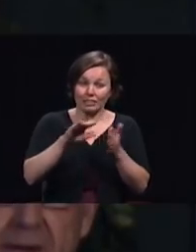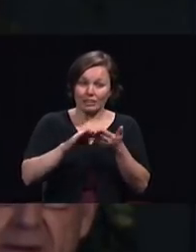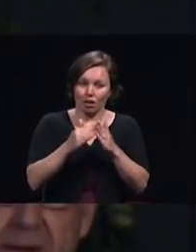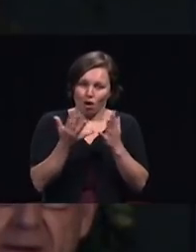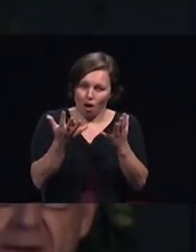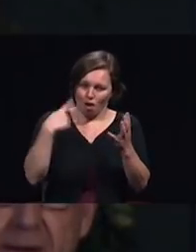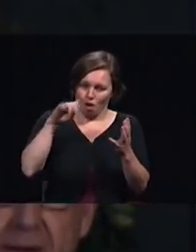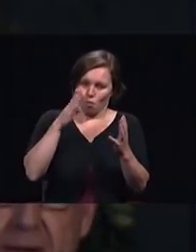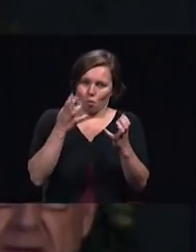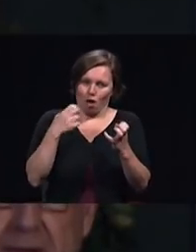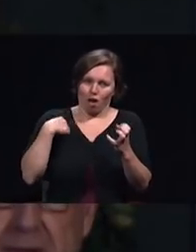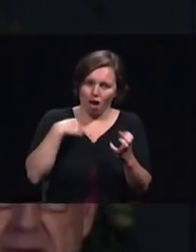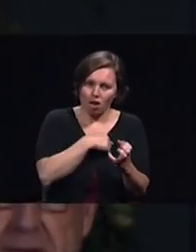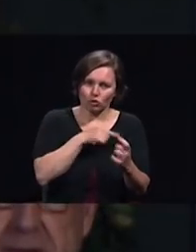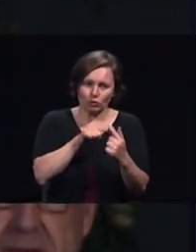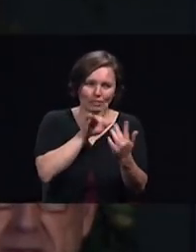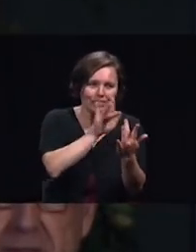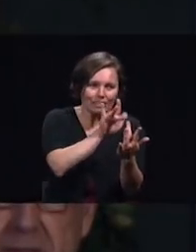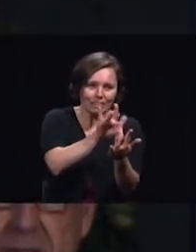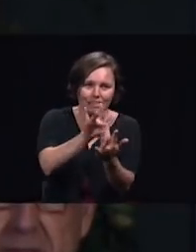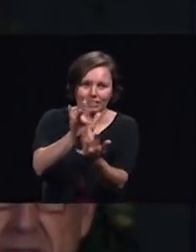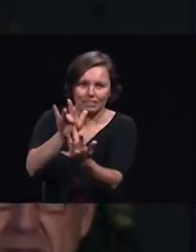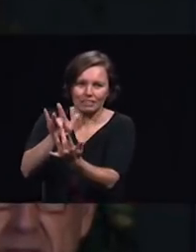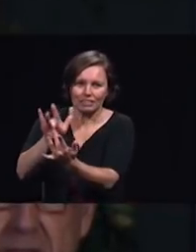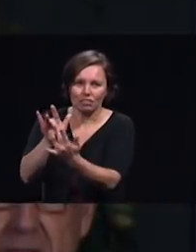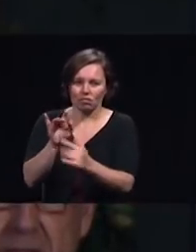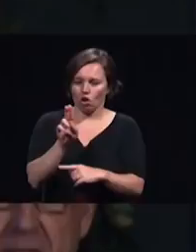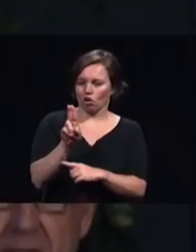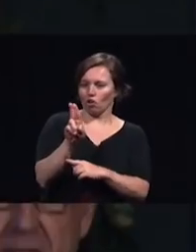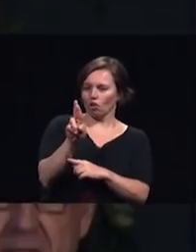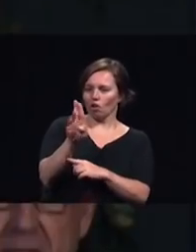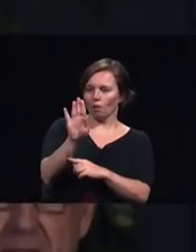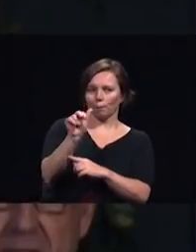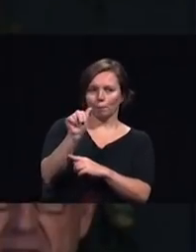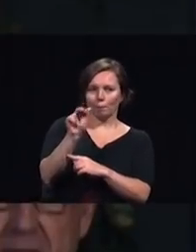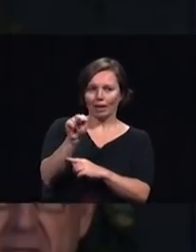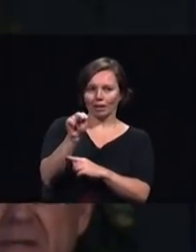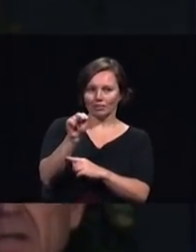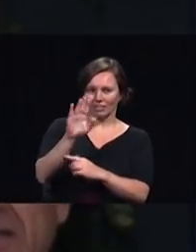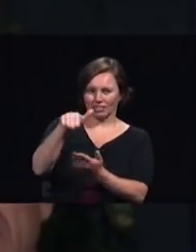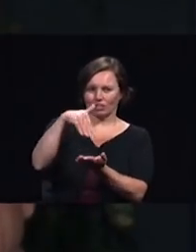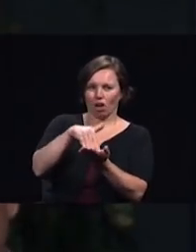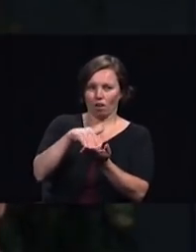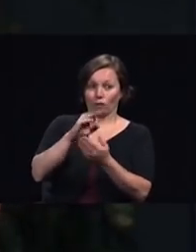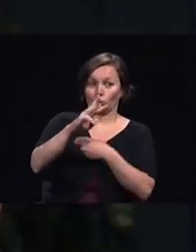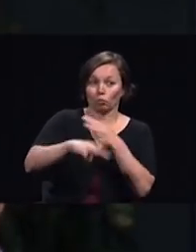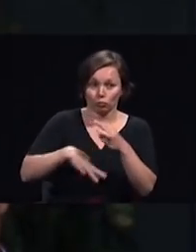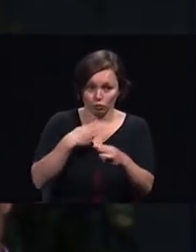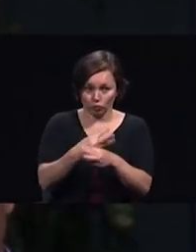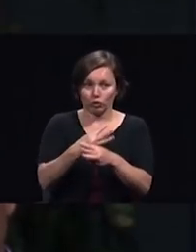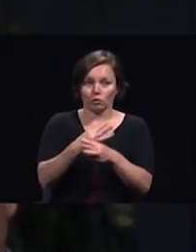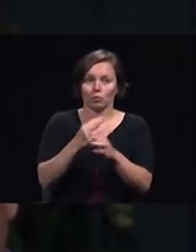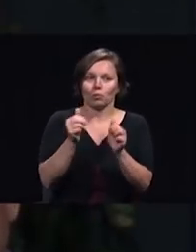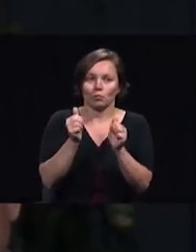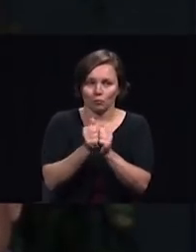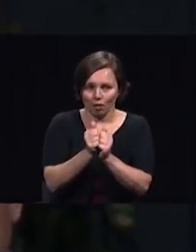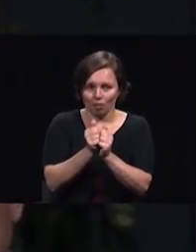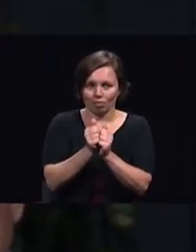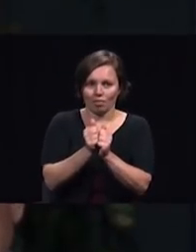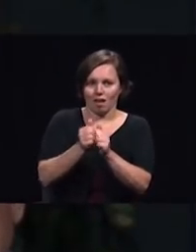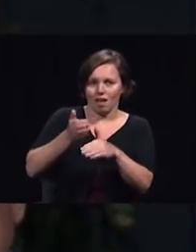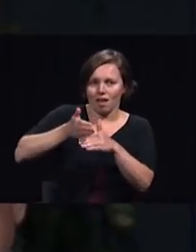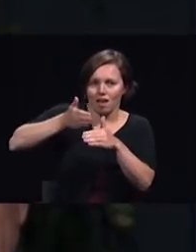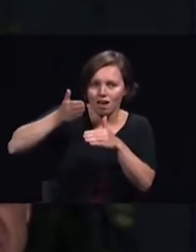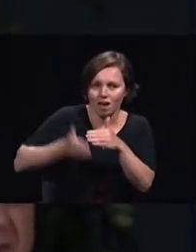the massive urban centers of the world with his last day message the world around us today